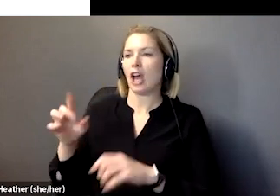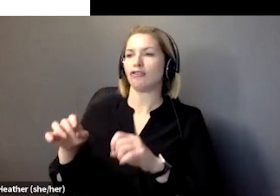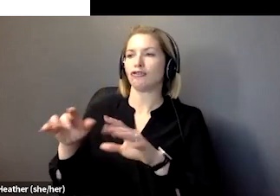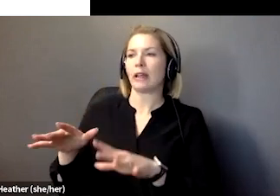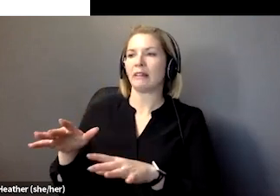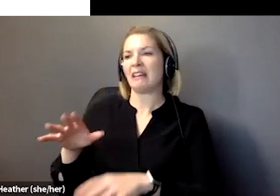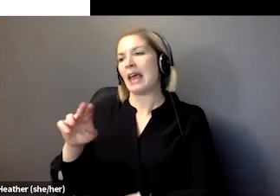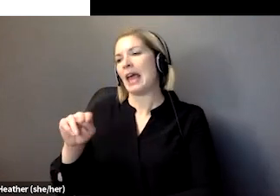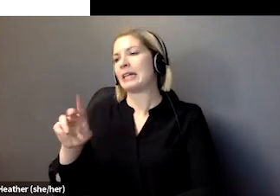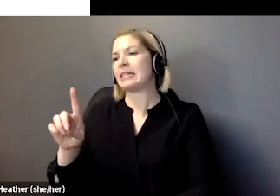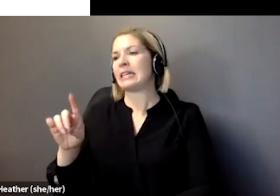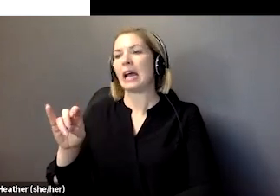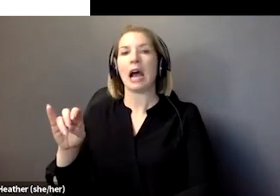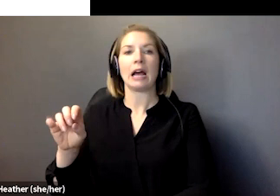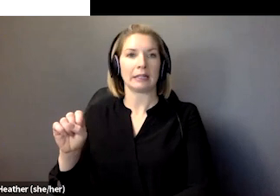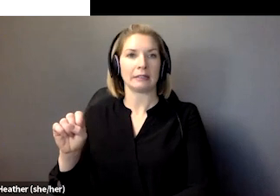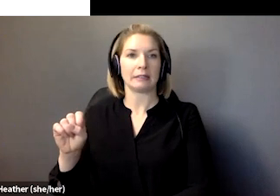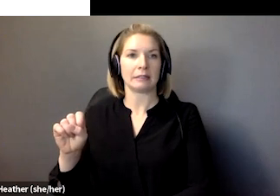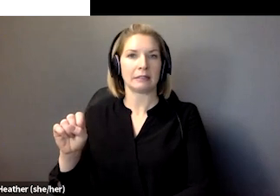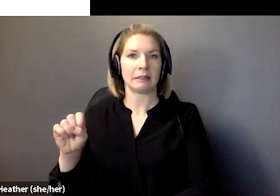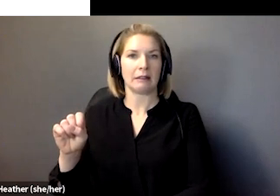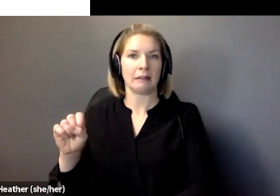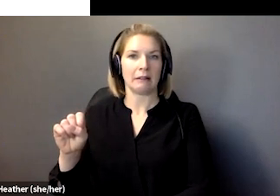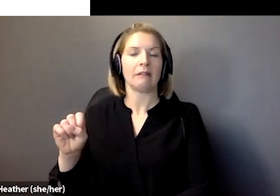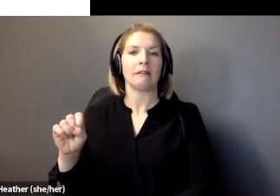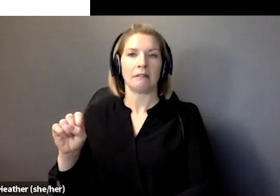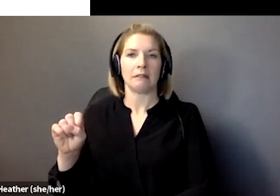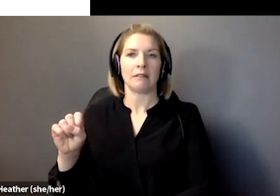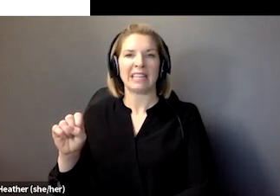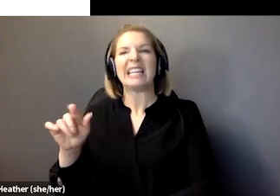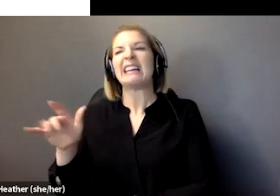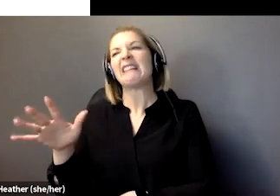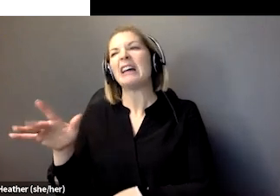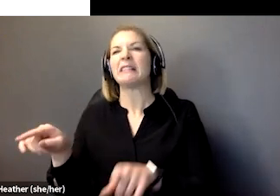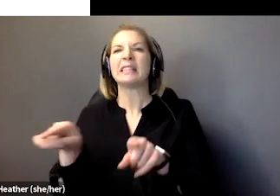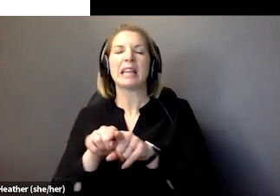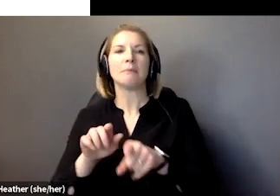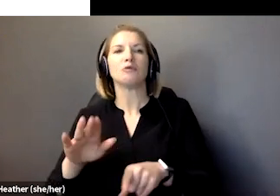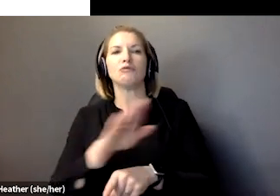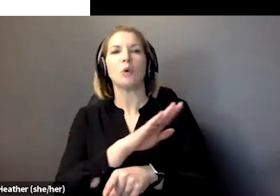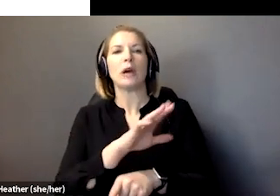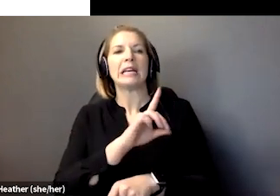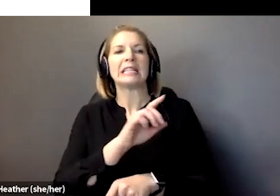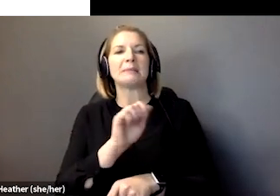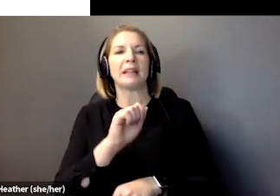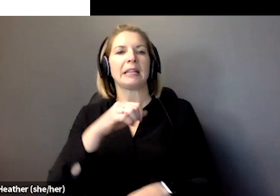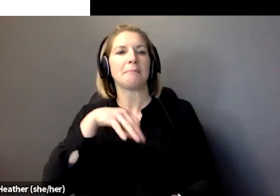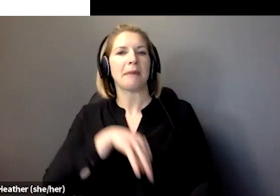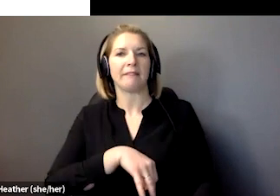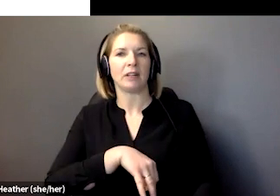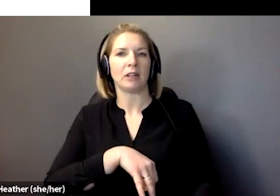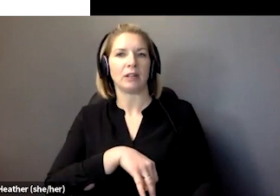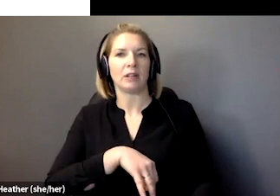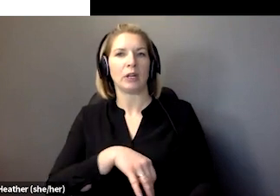above or is in addition to our equivalent of your disability benefit. In Australia, we call that the